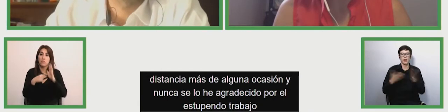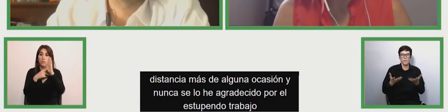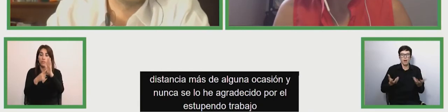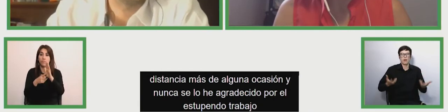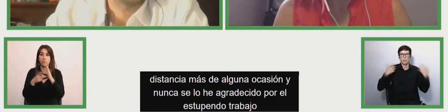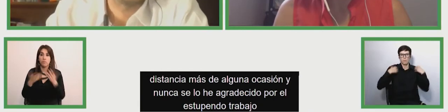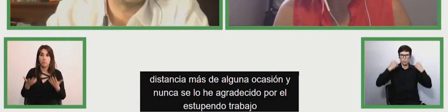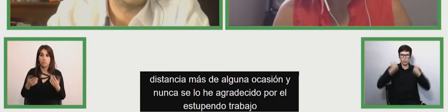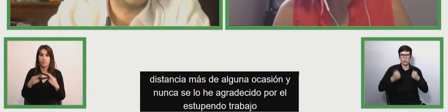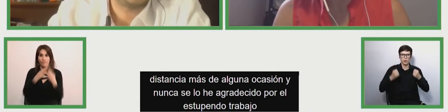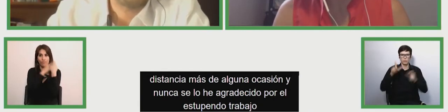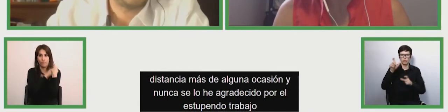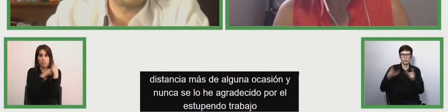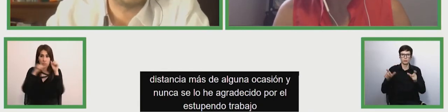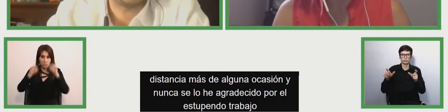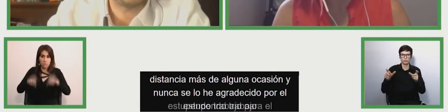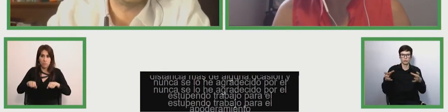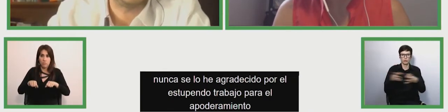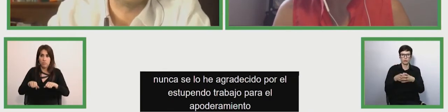empowerment of